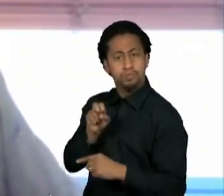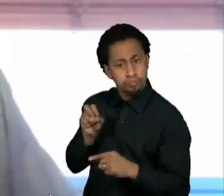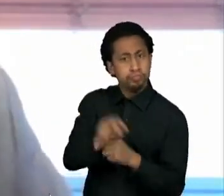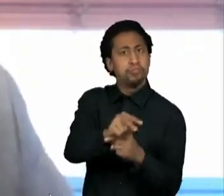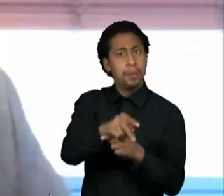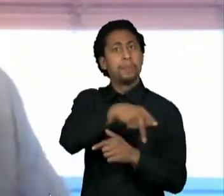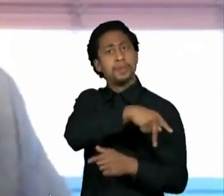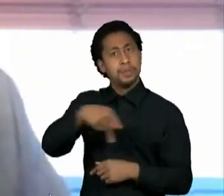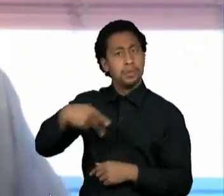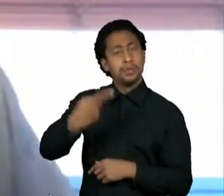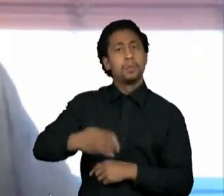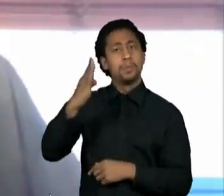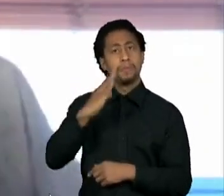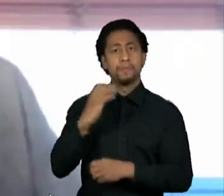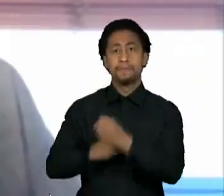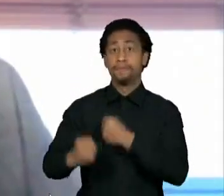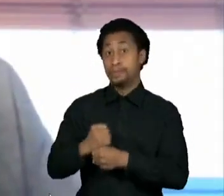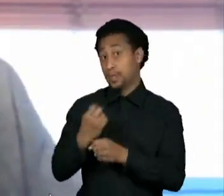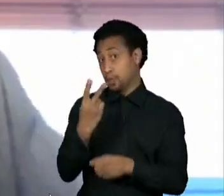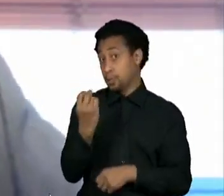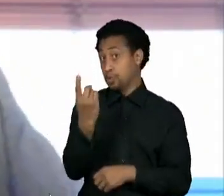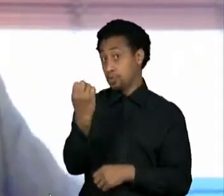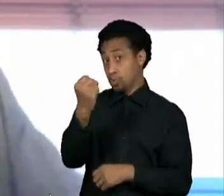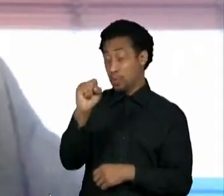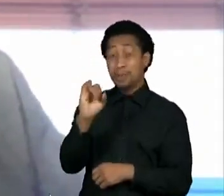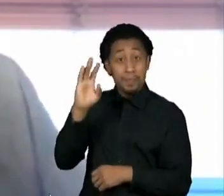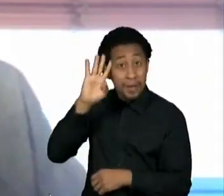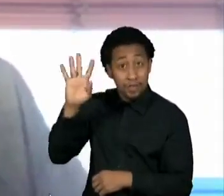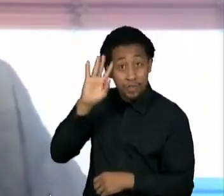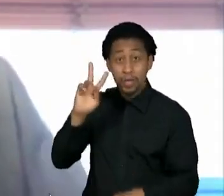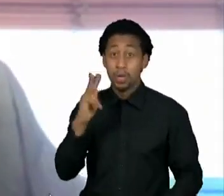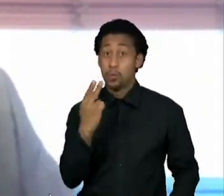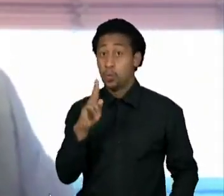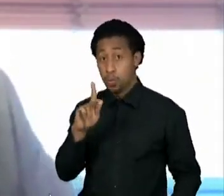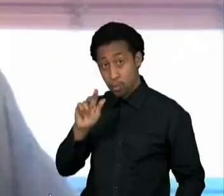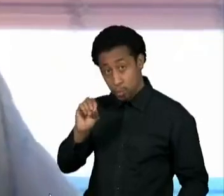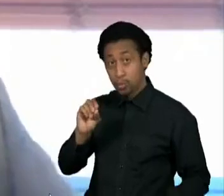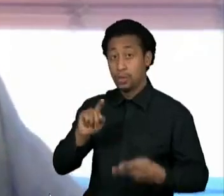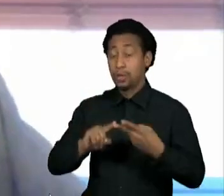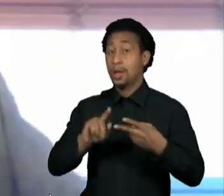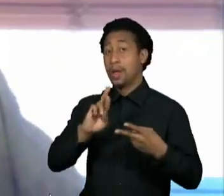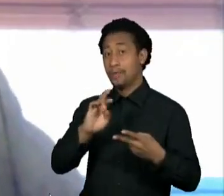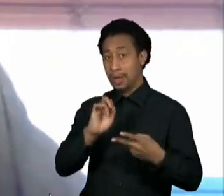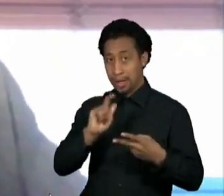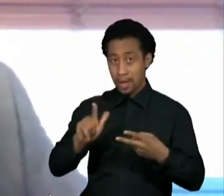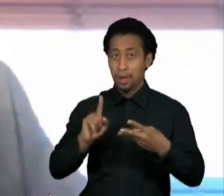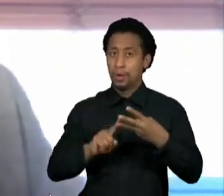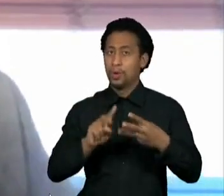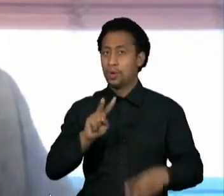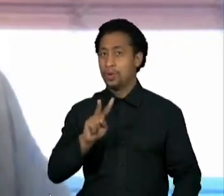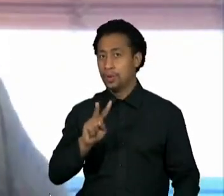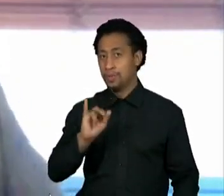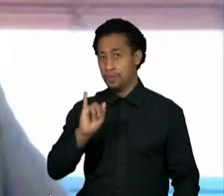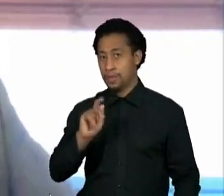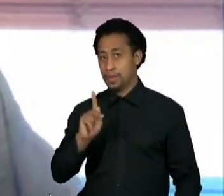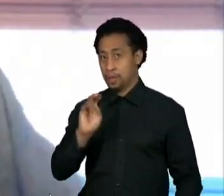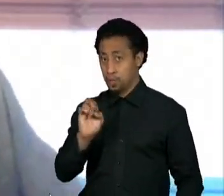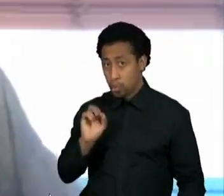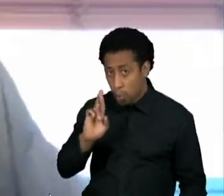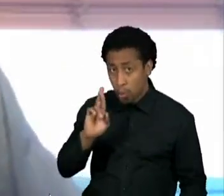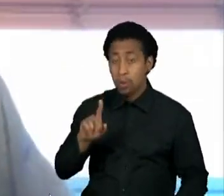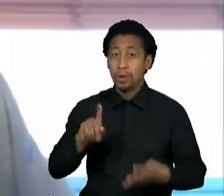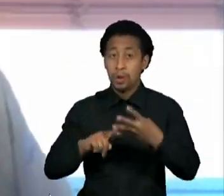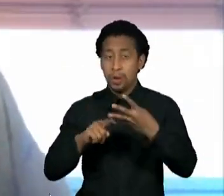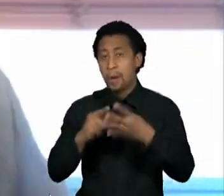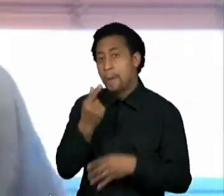Had he had the power that Hugo Chavez accumulated, that Rafael Correa accumulated, that Victor Orban accumulated, that,